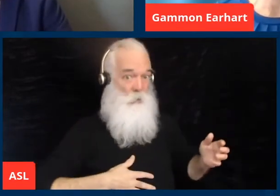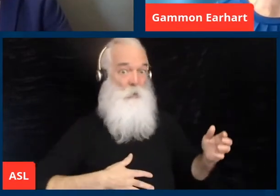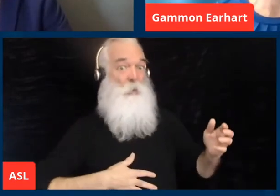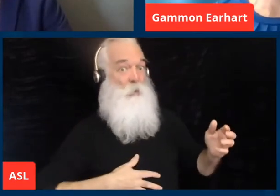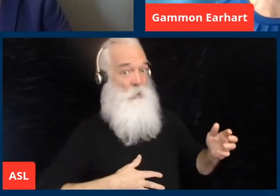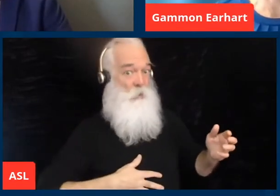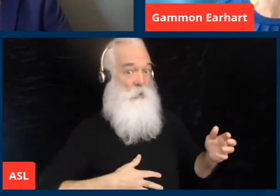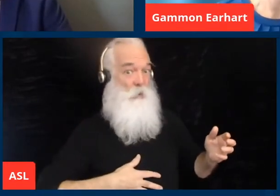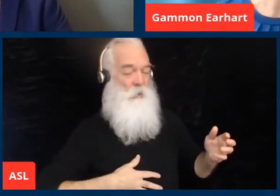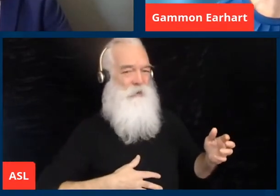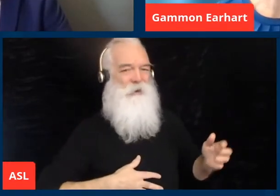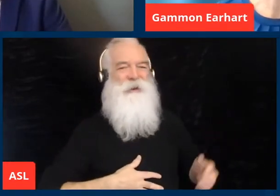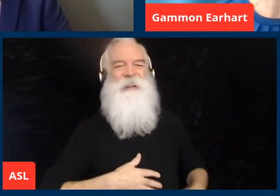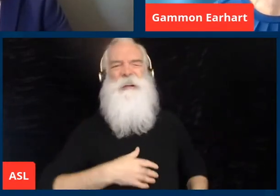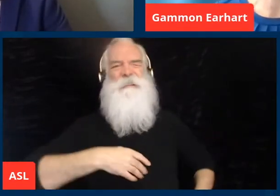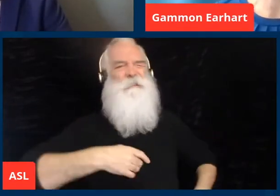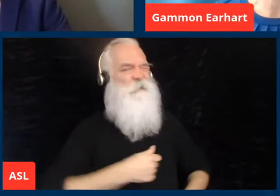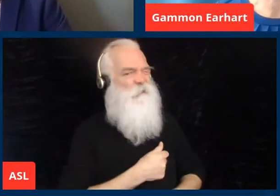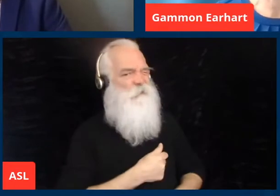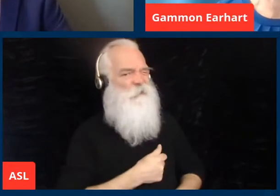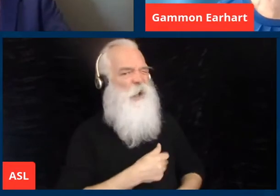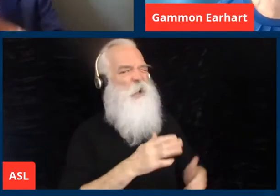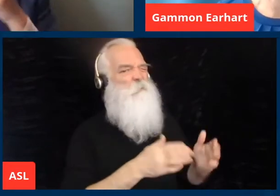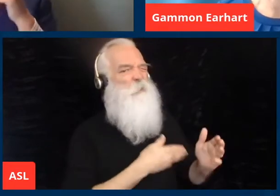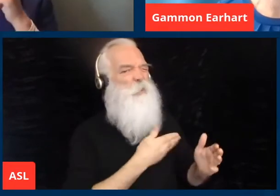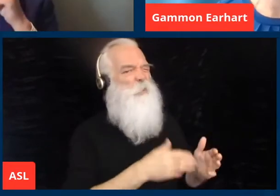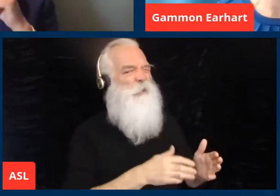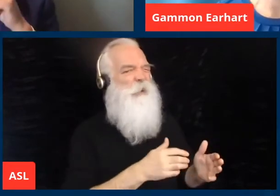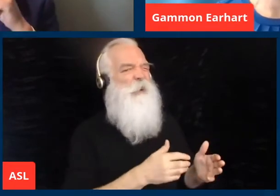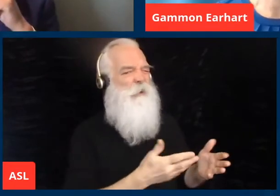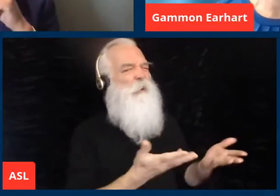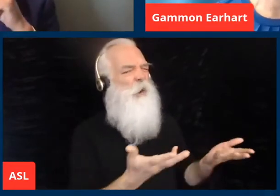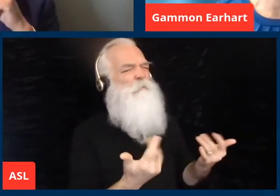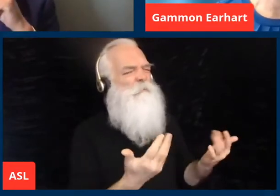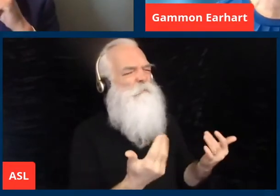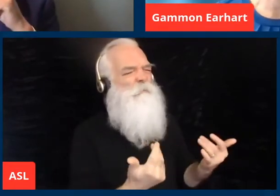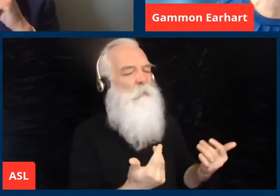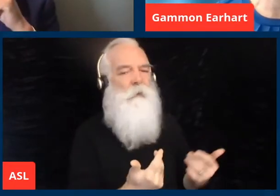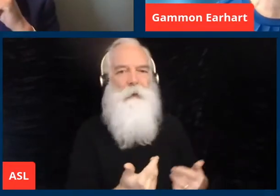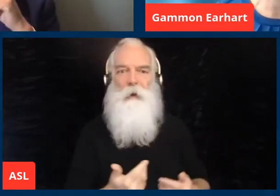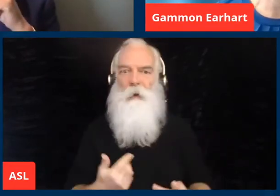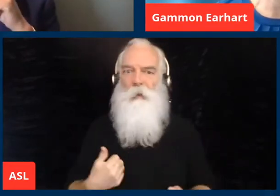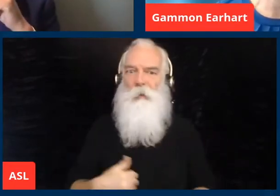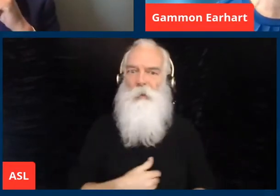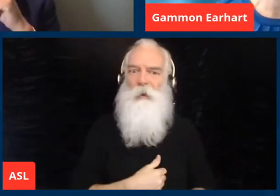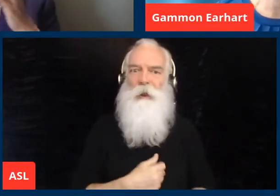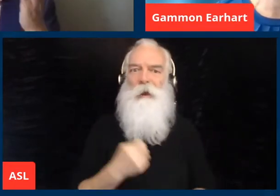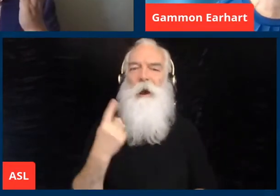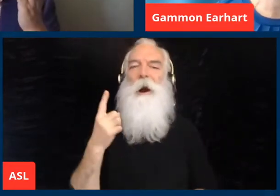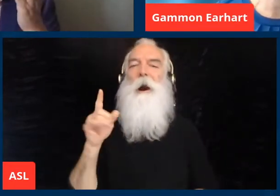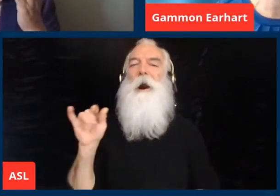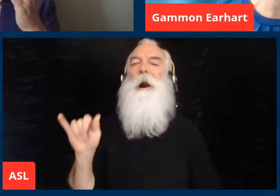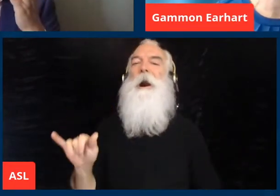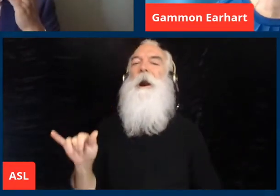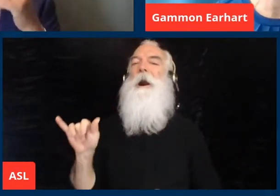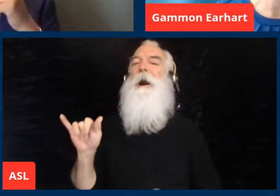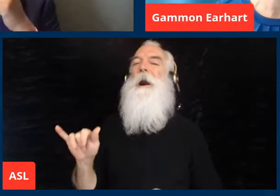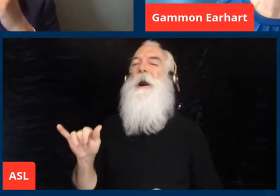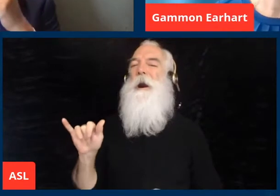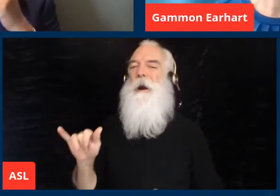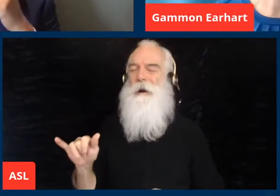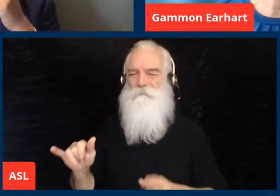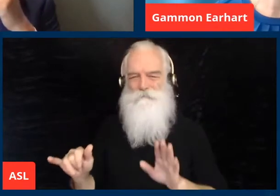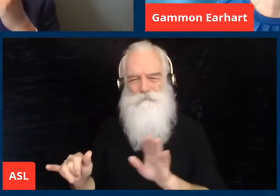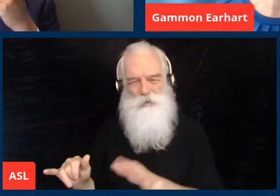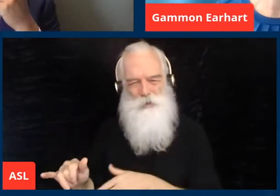and that was a real bummer. So we would quickly turn the music on and came to appreciate how important the musical aspect of the approach was.